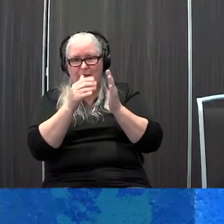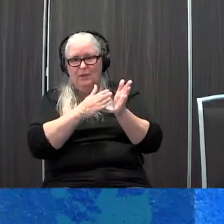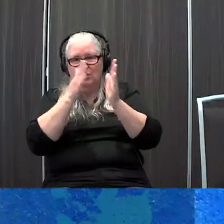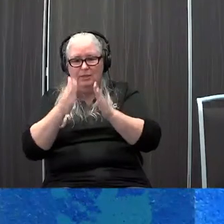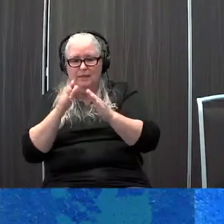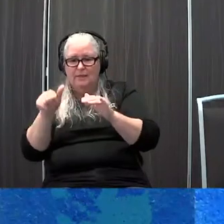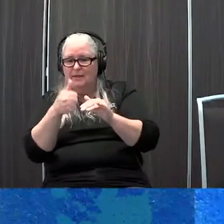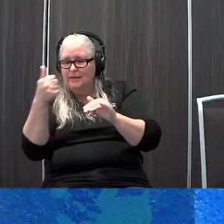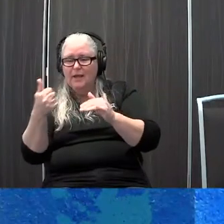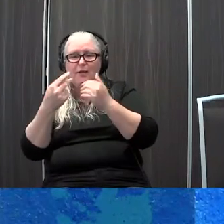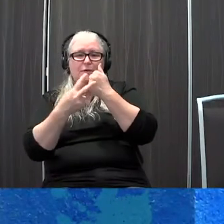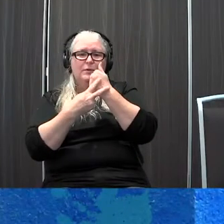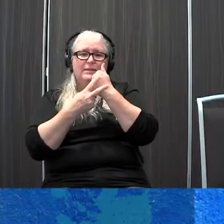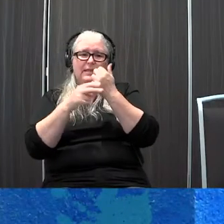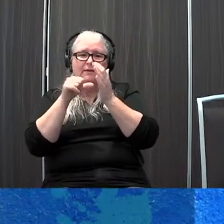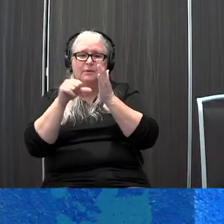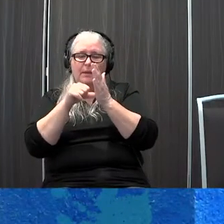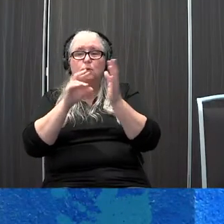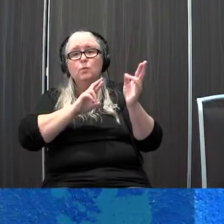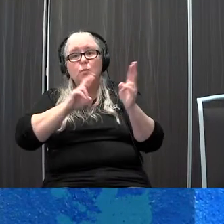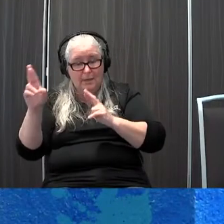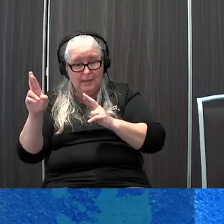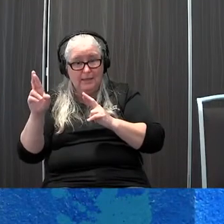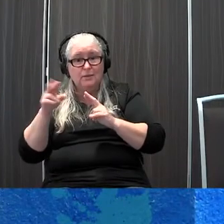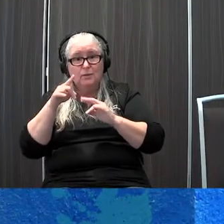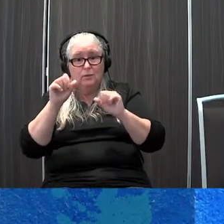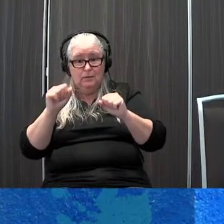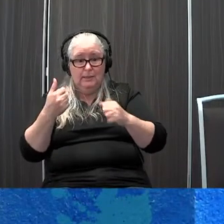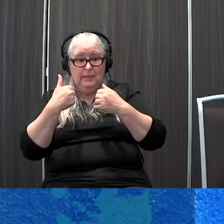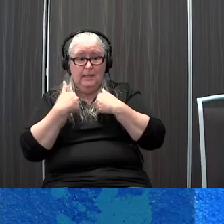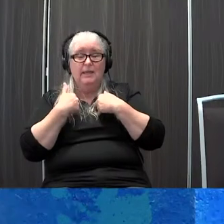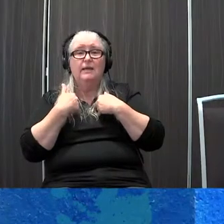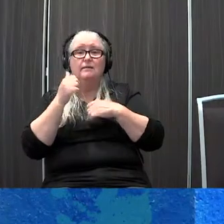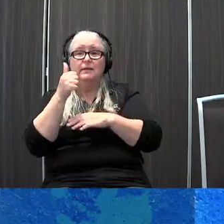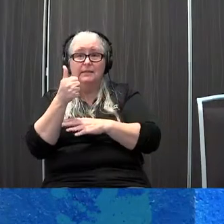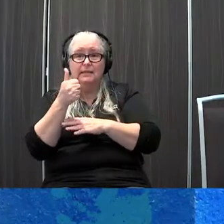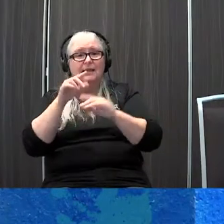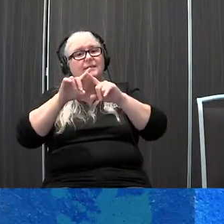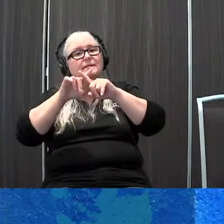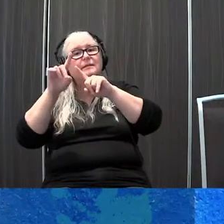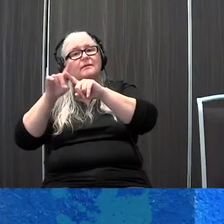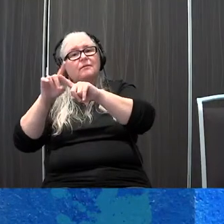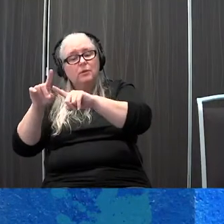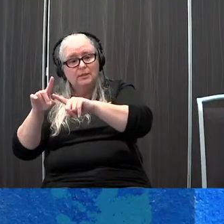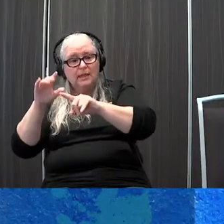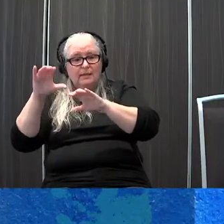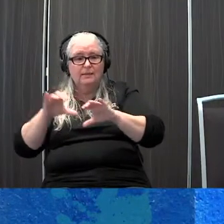saved page ready to go so you could have say ten different activities that you have saved